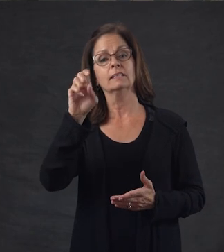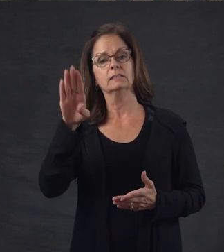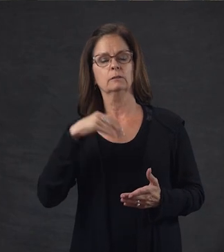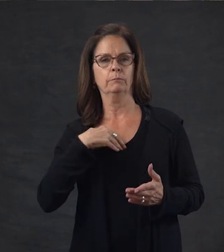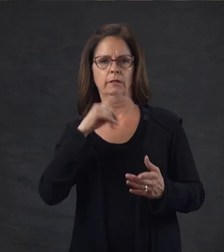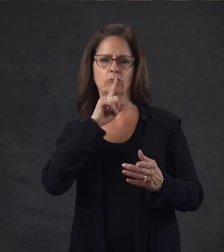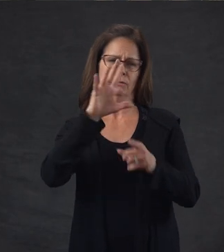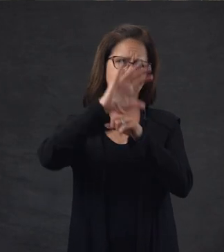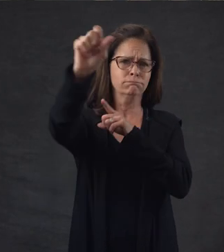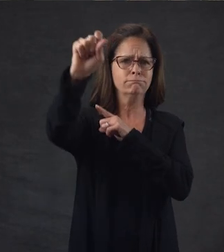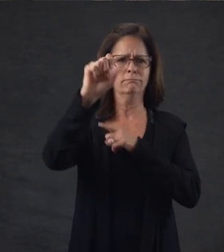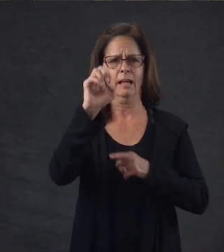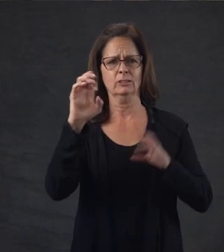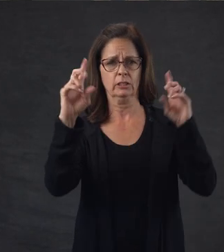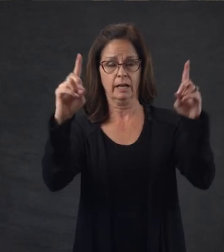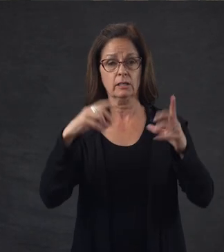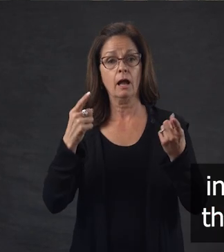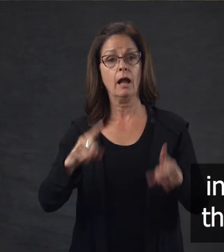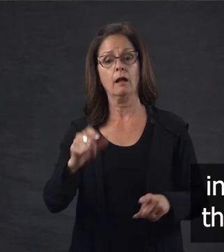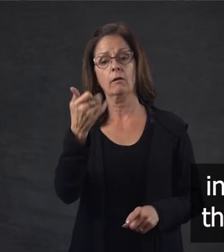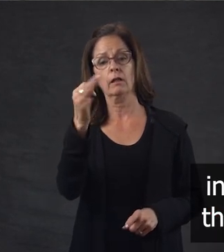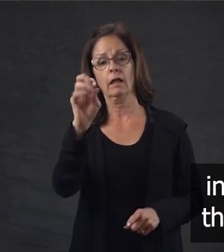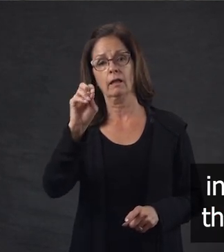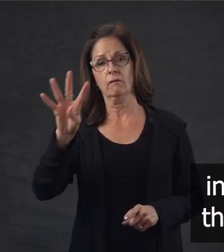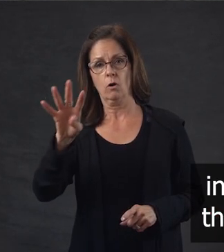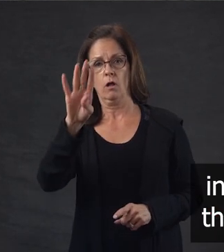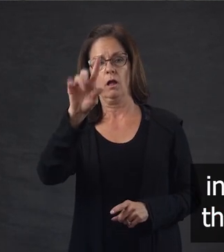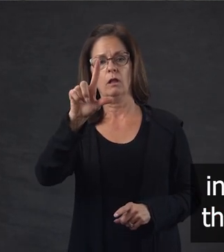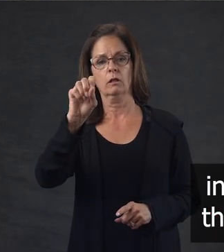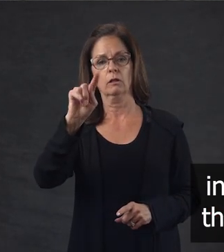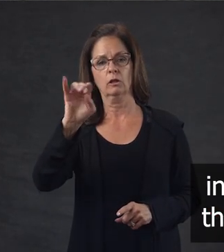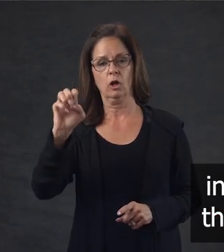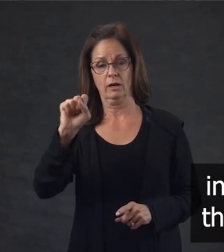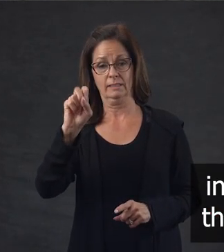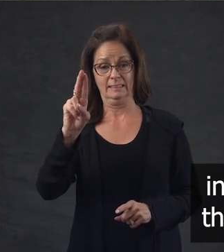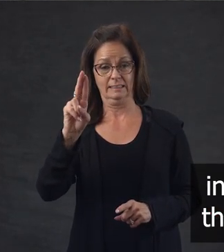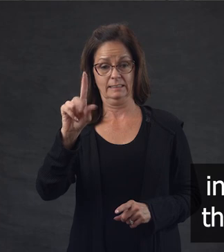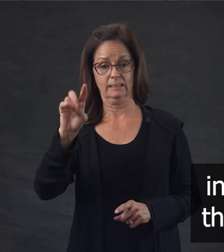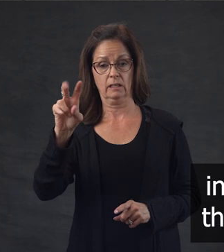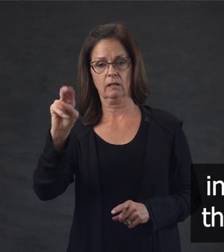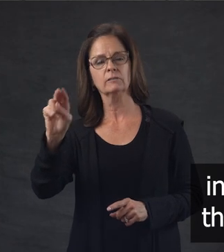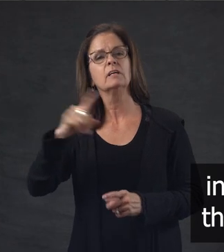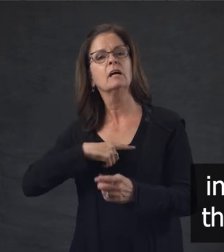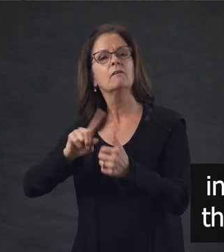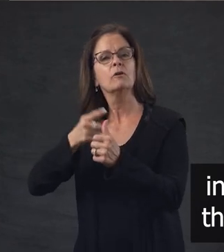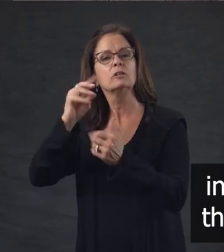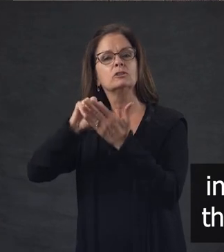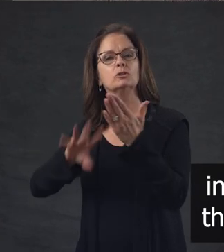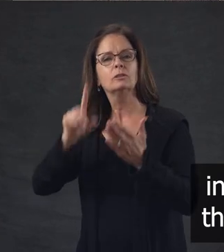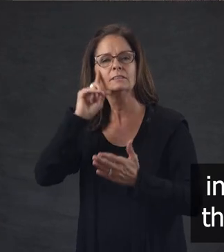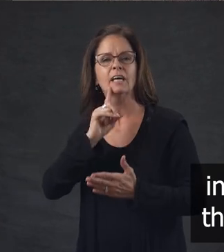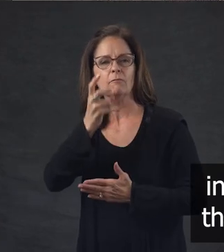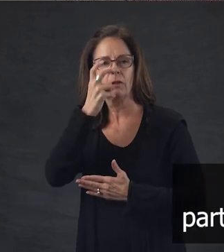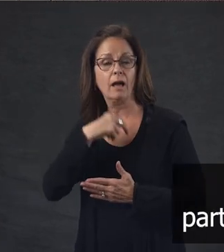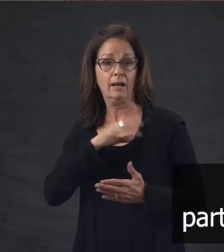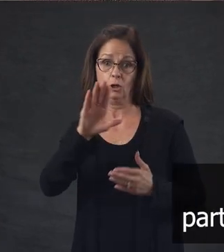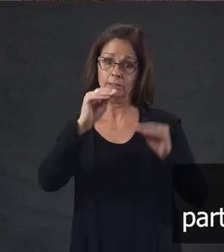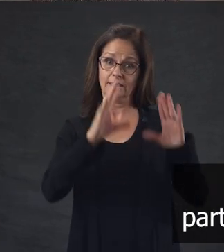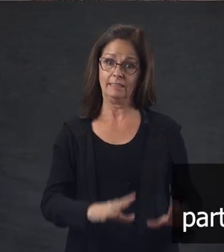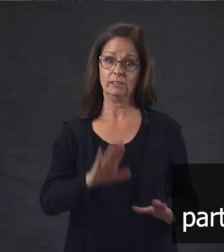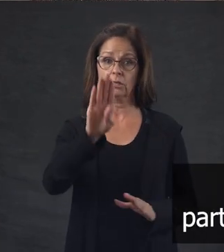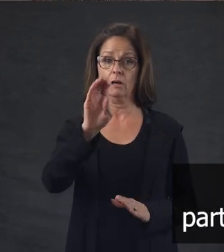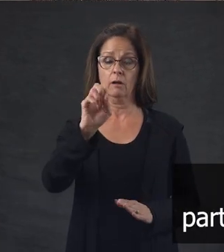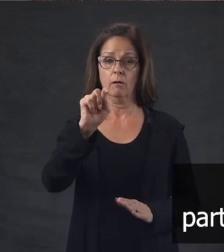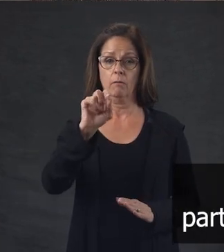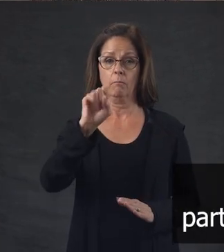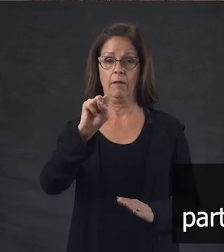CSDB was at the forefront in education, in 1904, 17-year-old Lottie Sullivan, the first student who was deaf-blind, and her